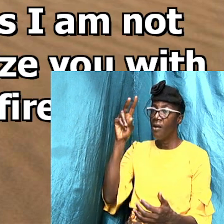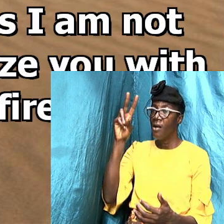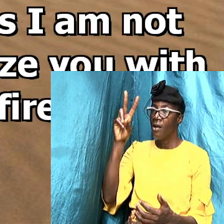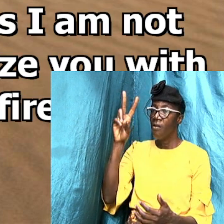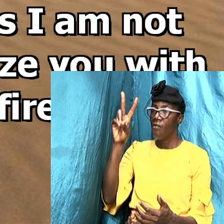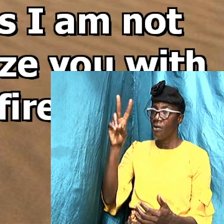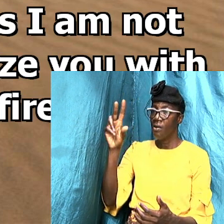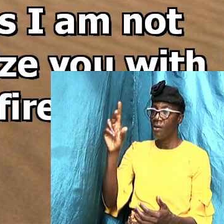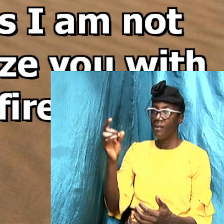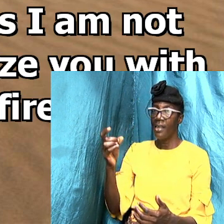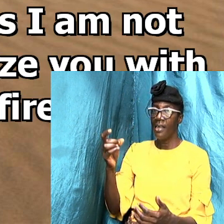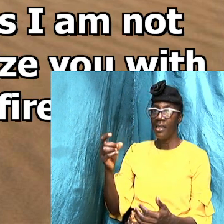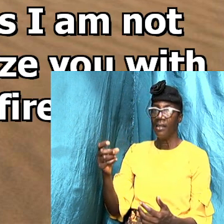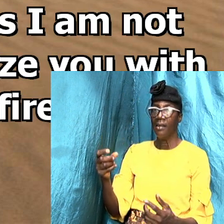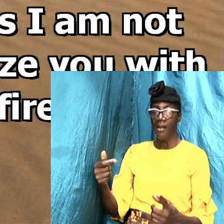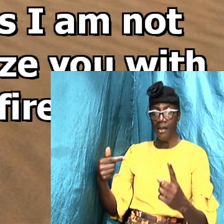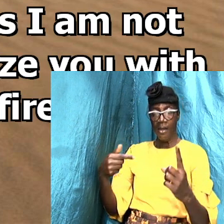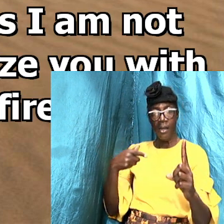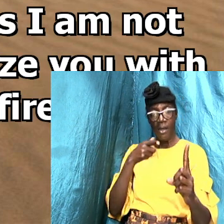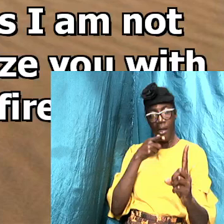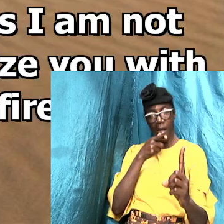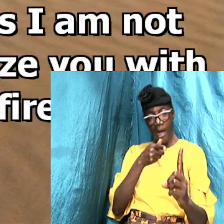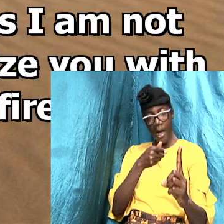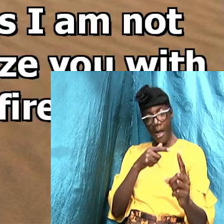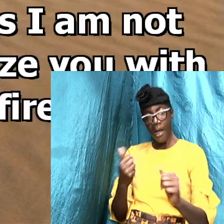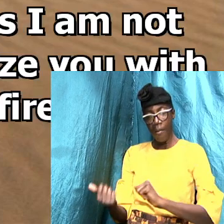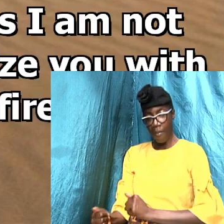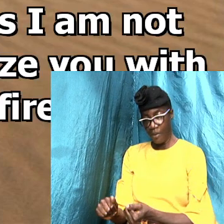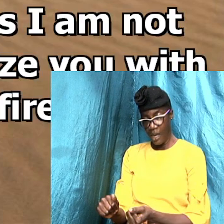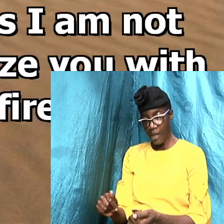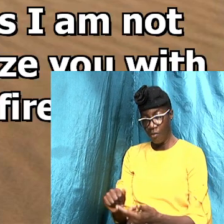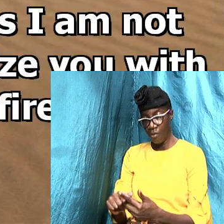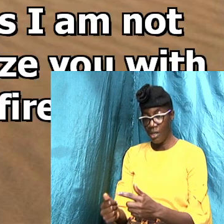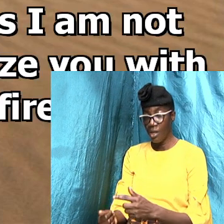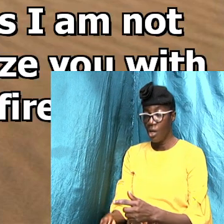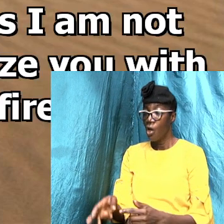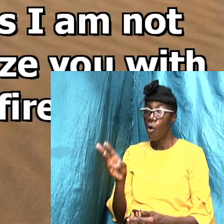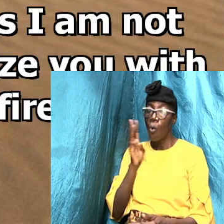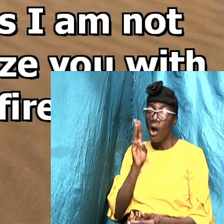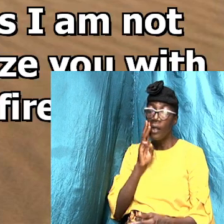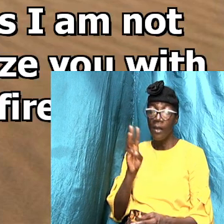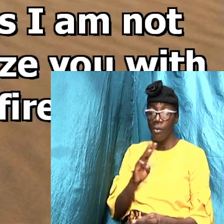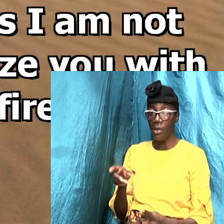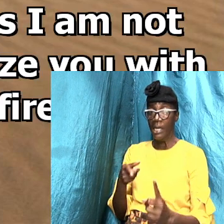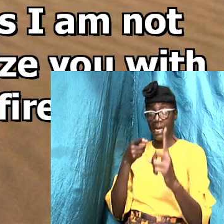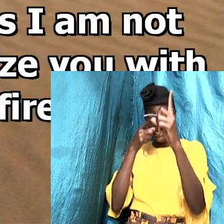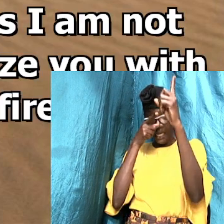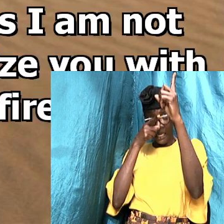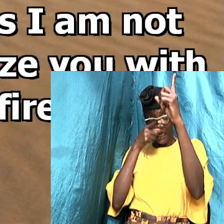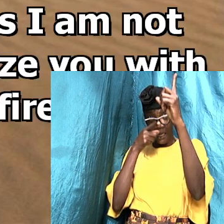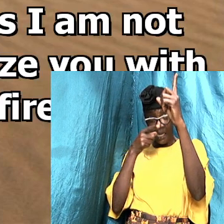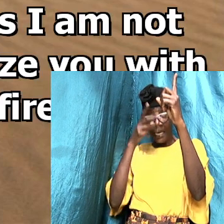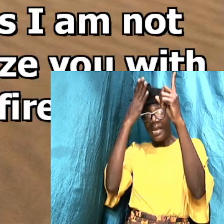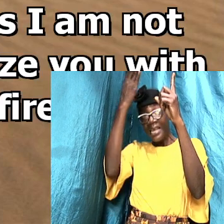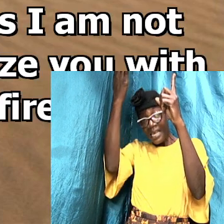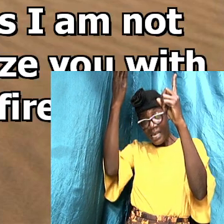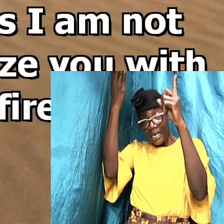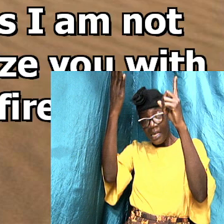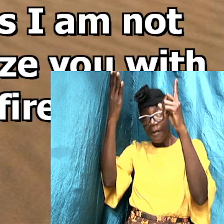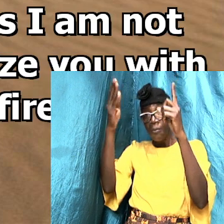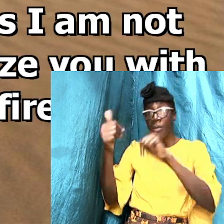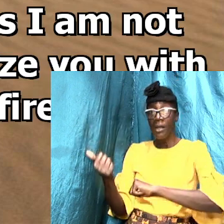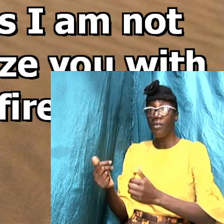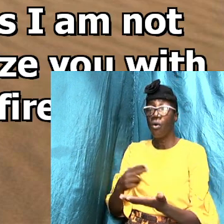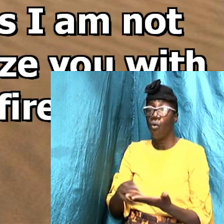but he will baptize you with the Holy Spirit. Find for me